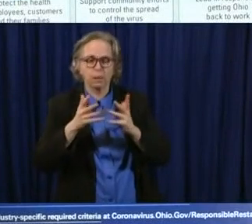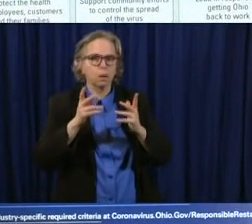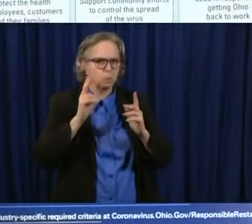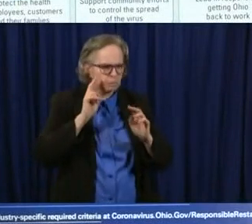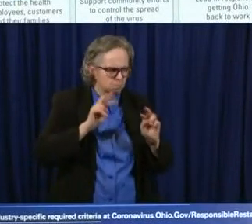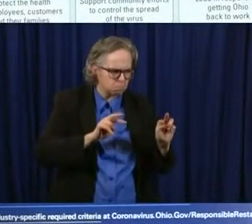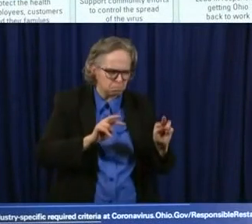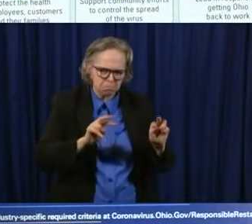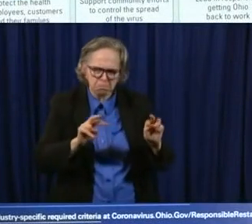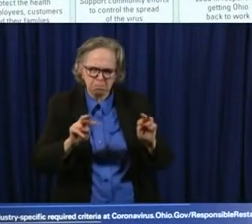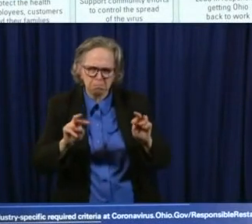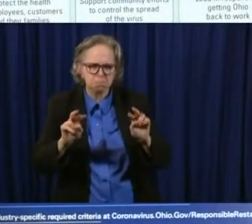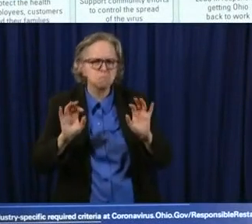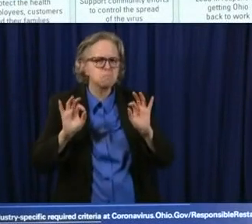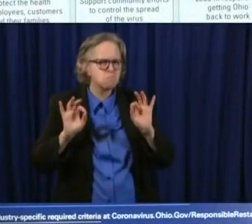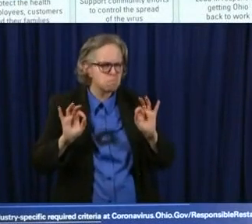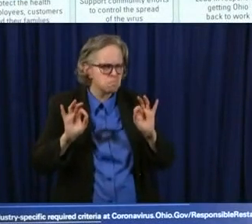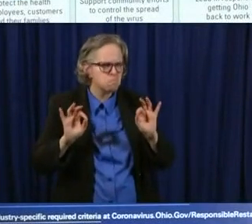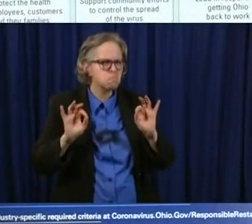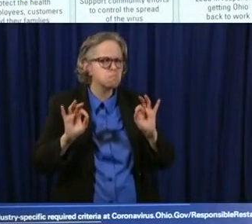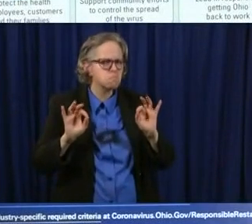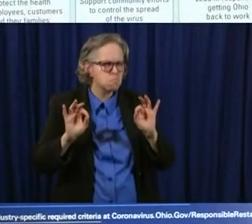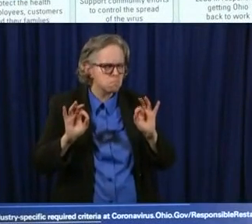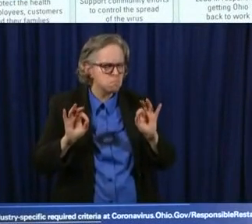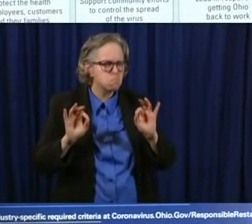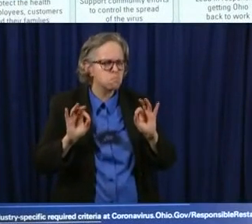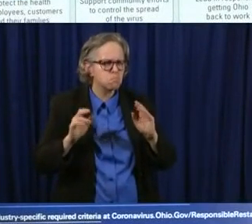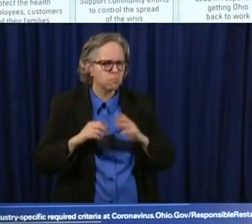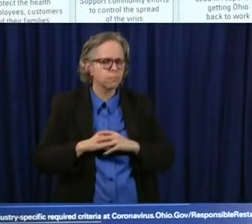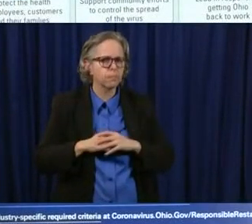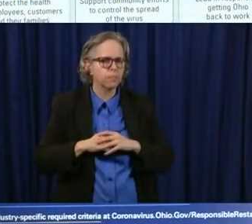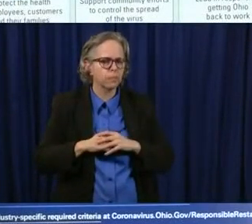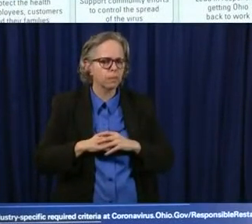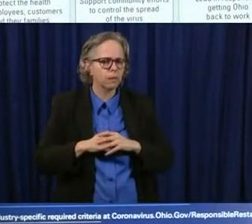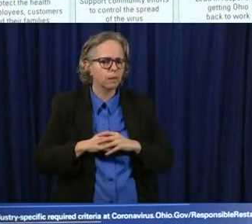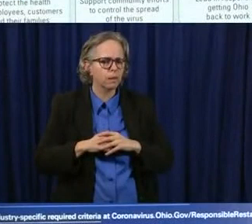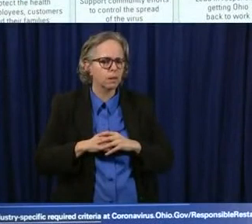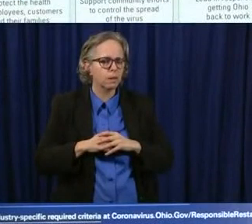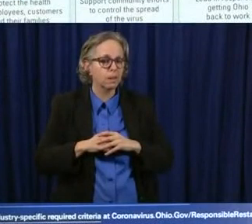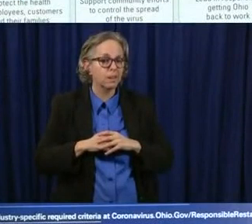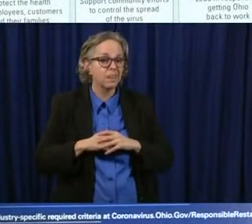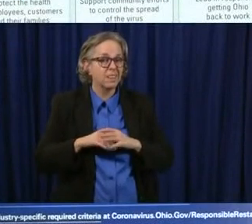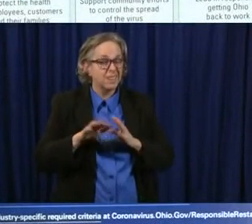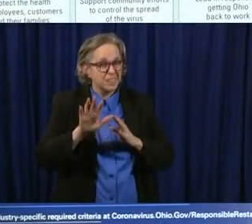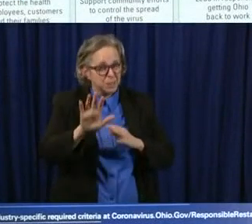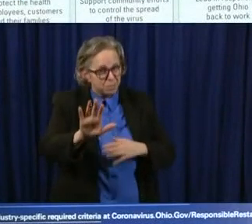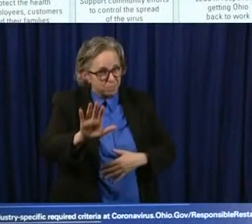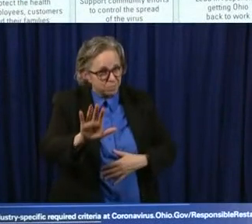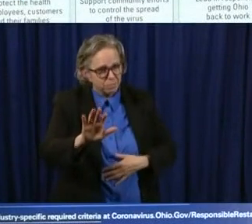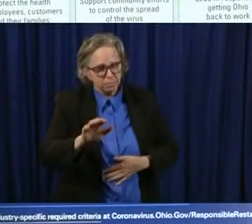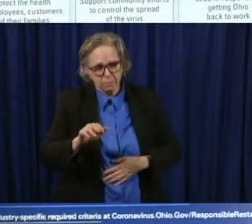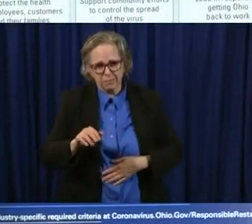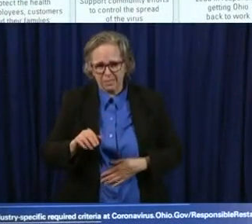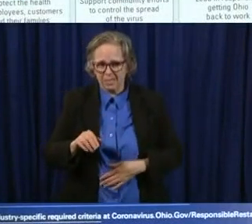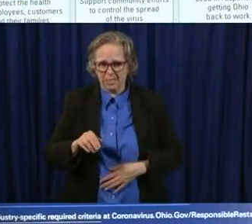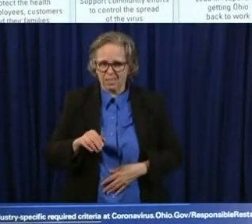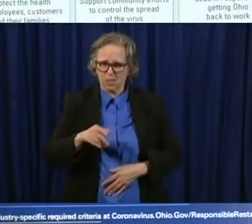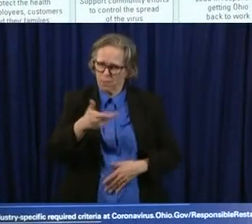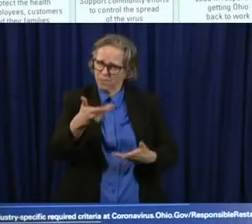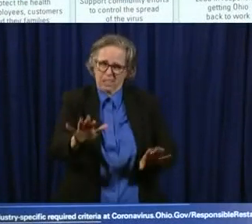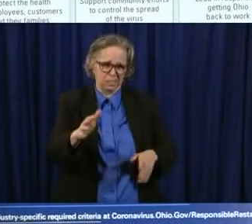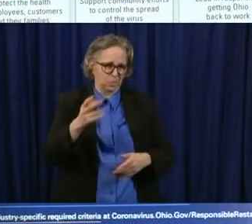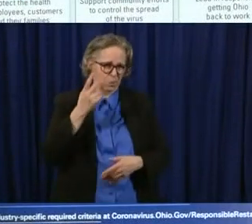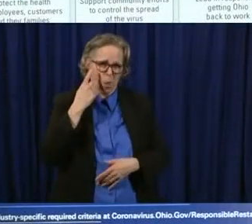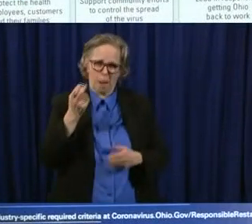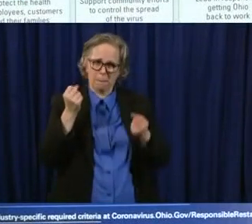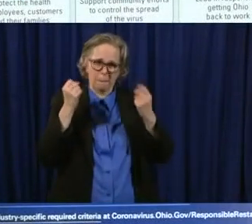we're going to, we will continue down that pathway but we are still losing as you saw. We're losing a lot of Ohioans every week and